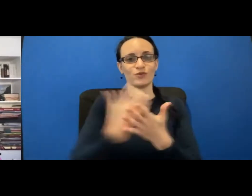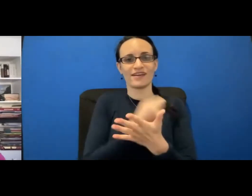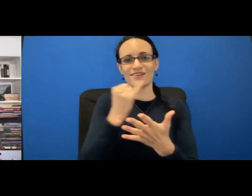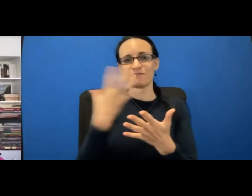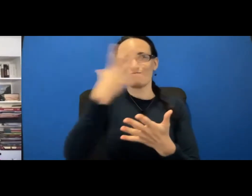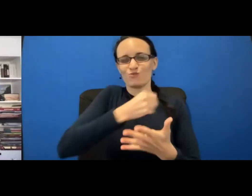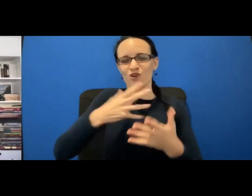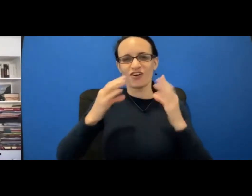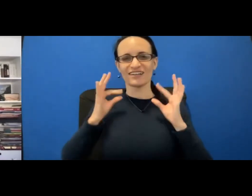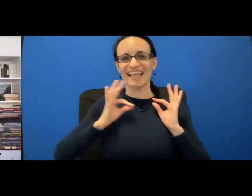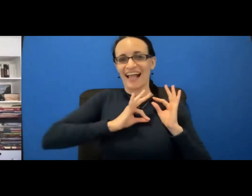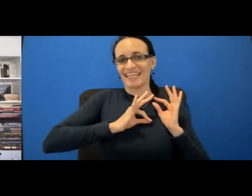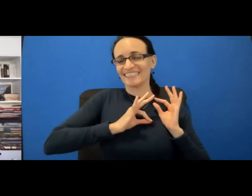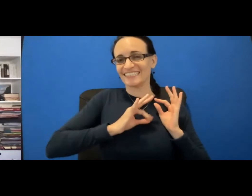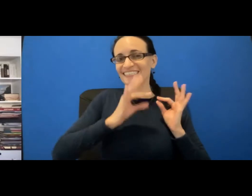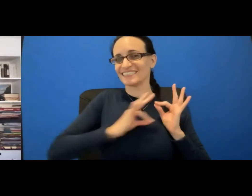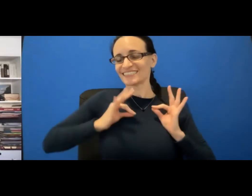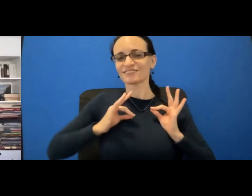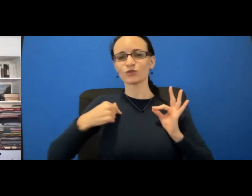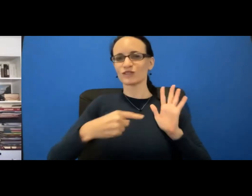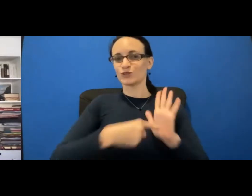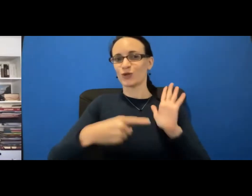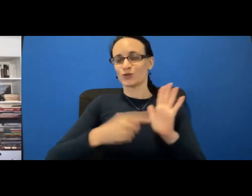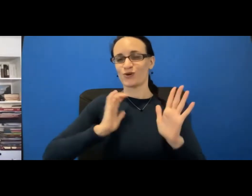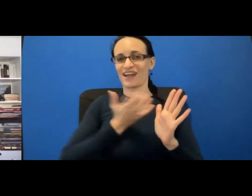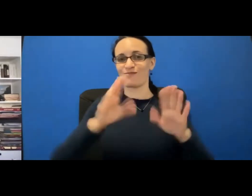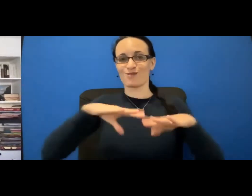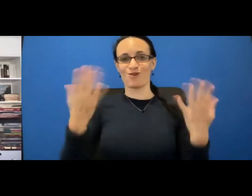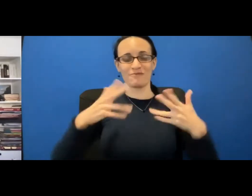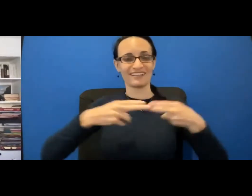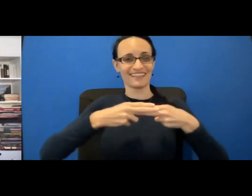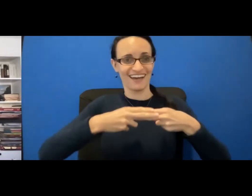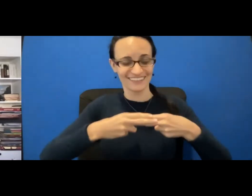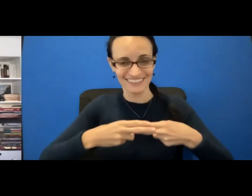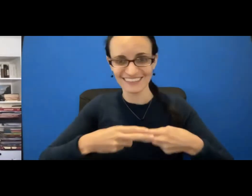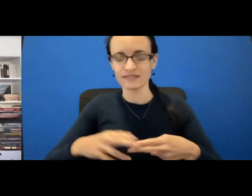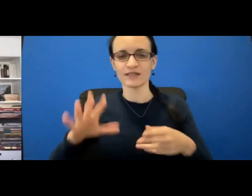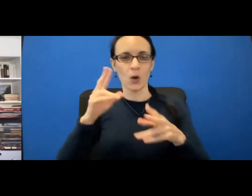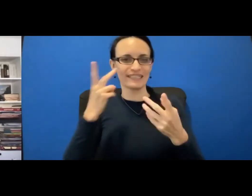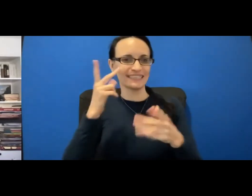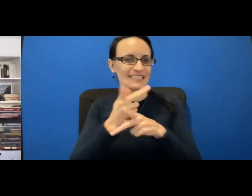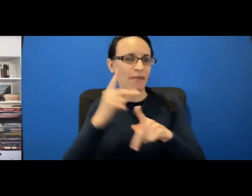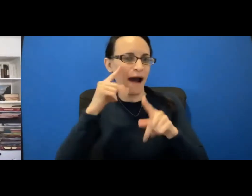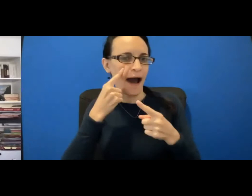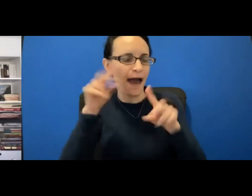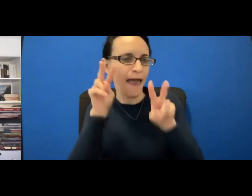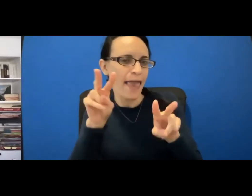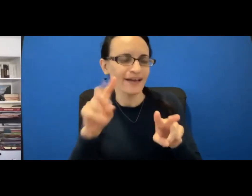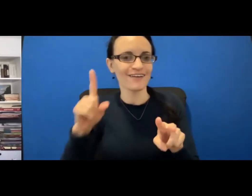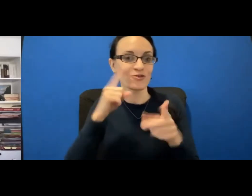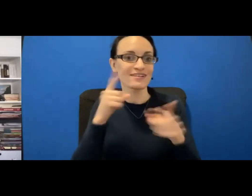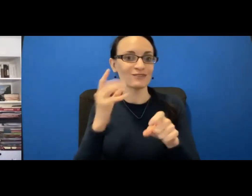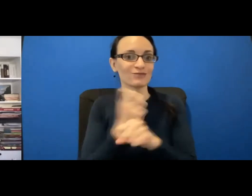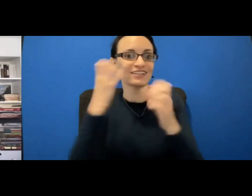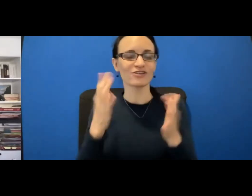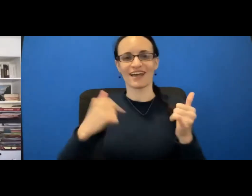Please stick around for a minute or so after the program to hear the lucky winner. And now it's my honor and pleasure to introduce my friend Shawn